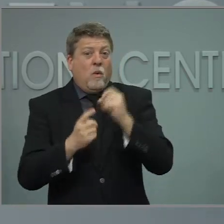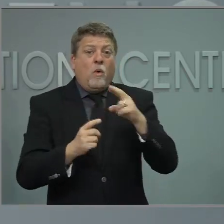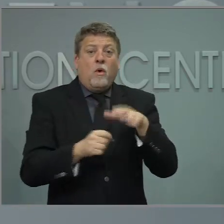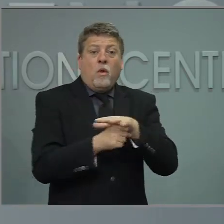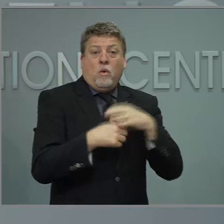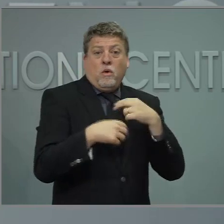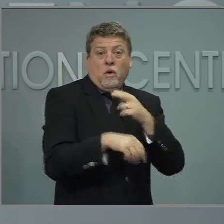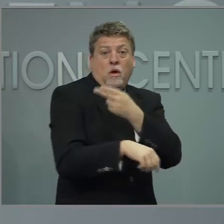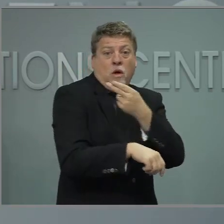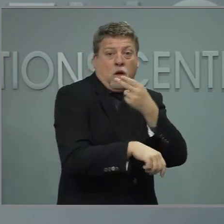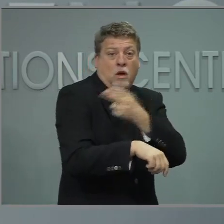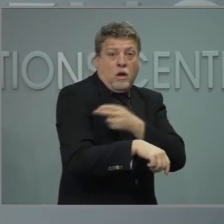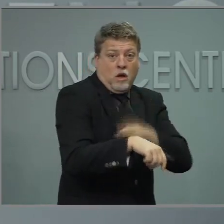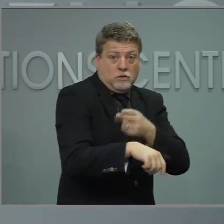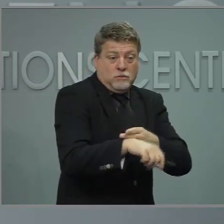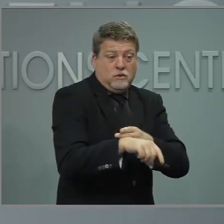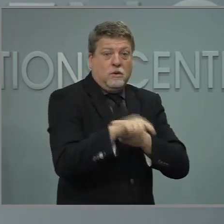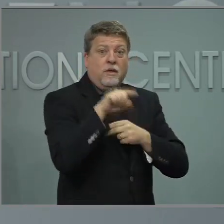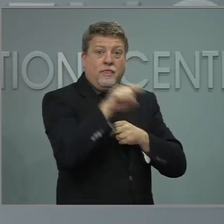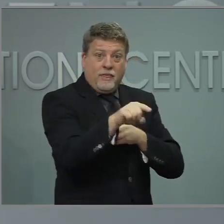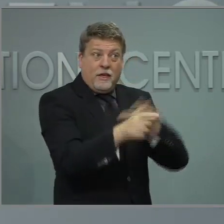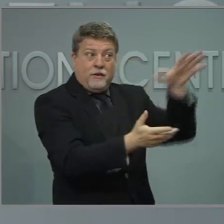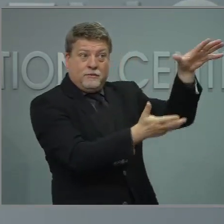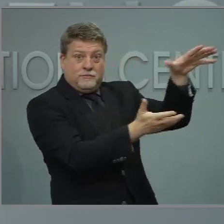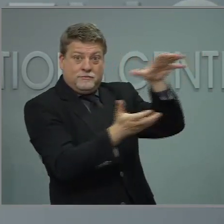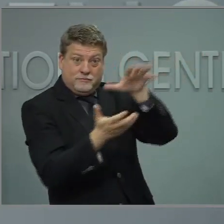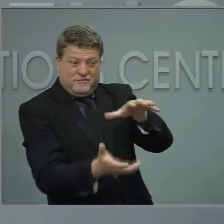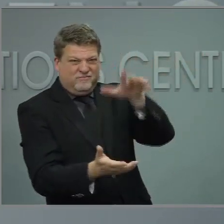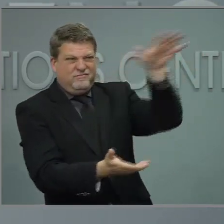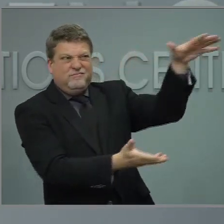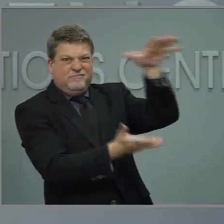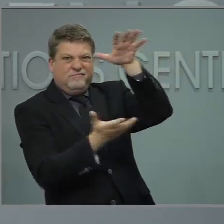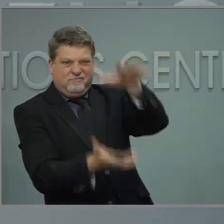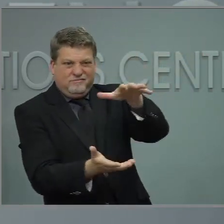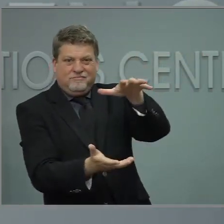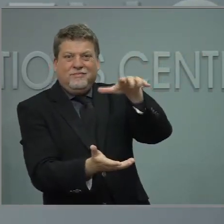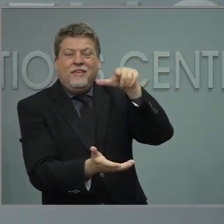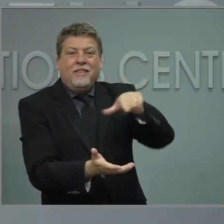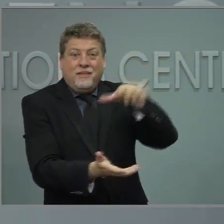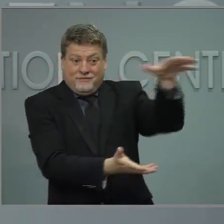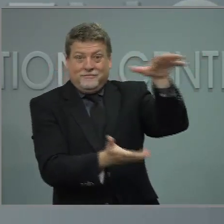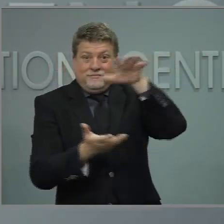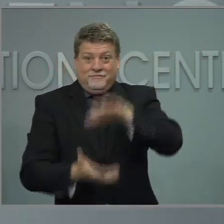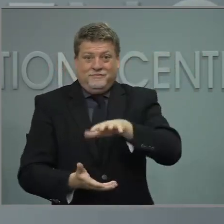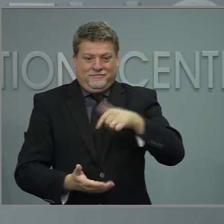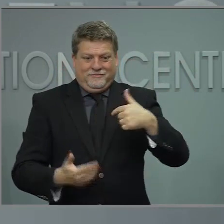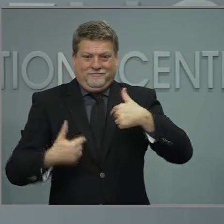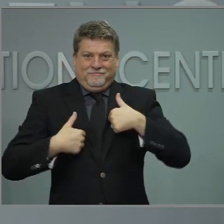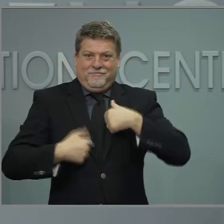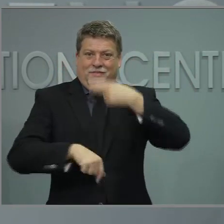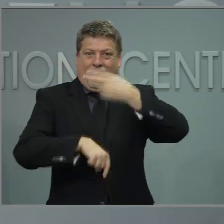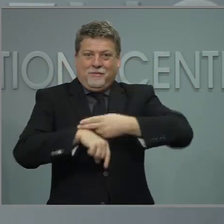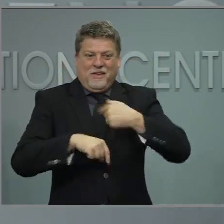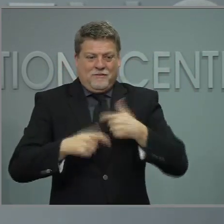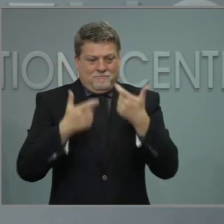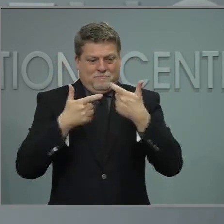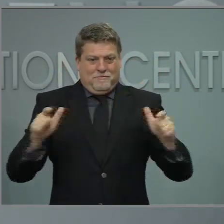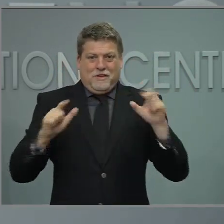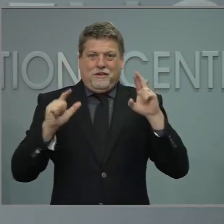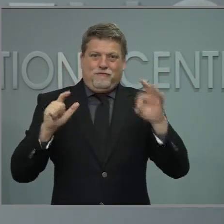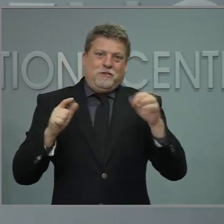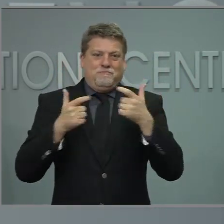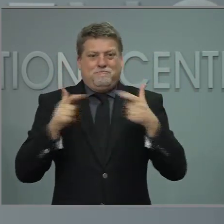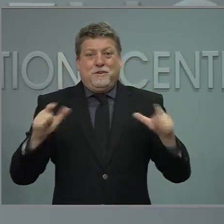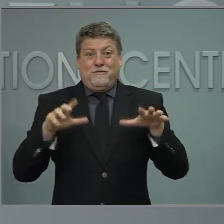And what they do is they receive the allocation from the state and then they actually are able to break down those larger quantities of vaccine that the governor